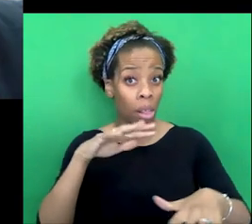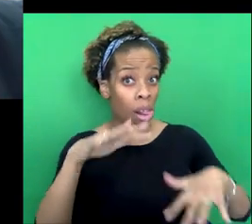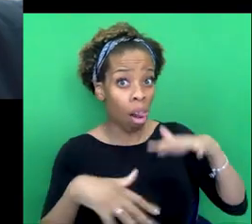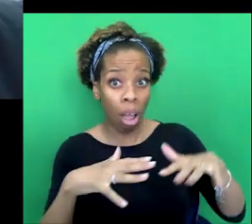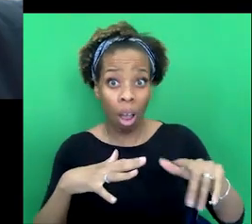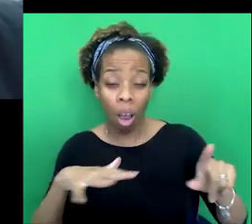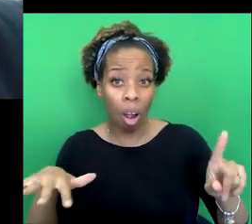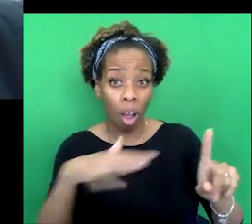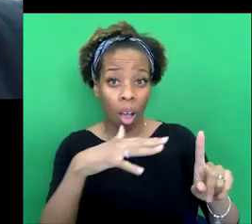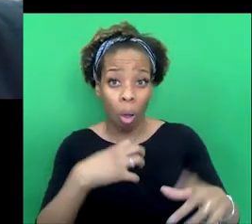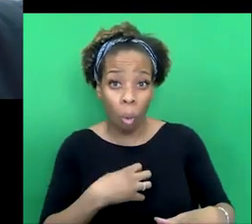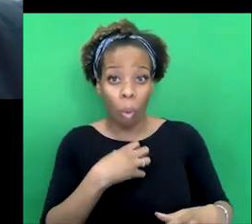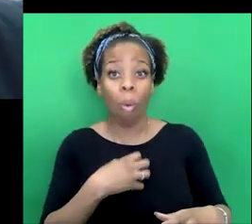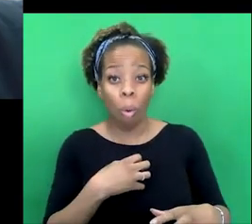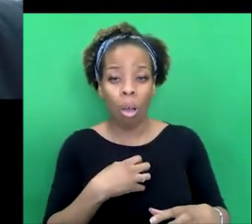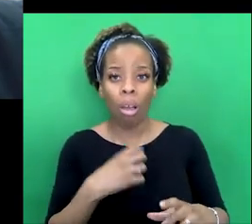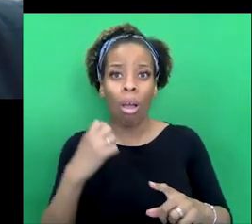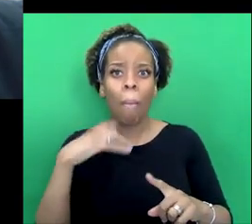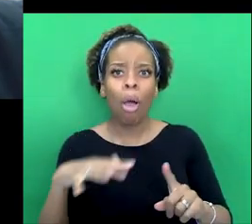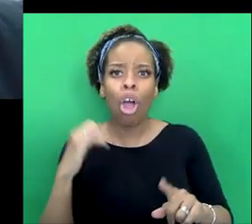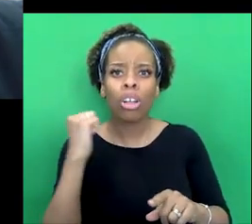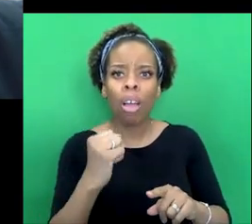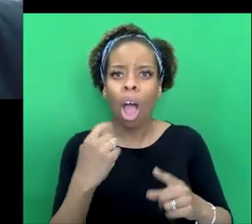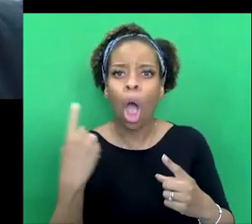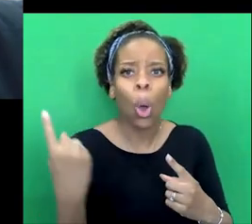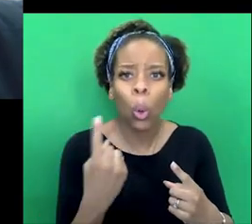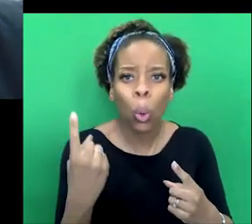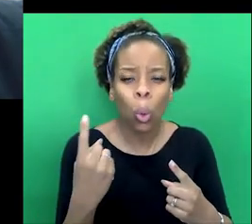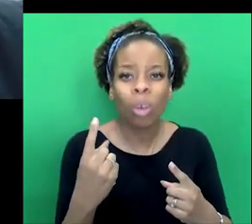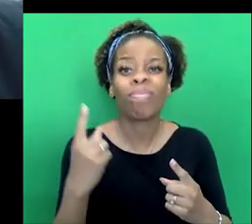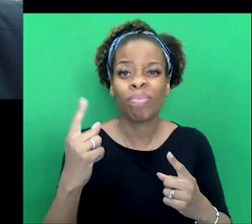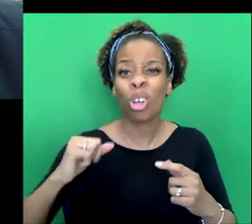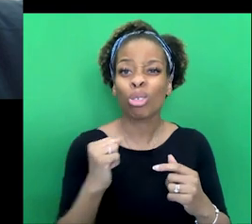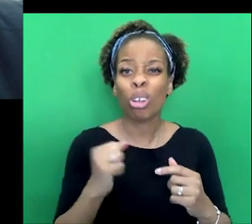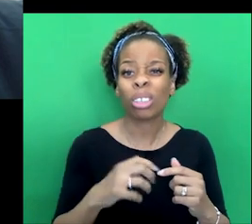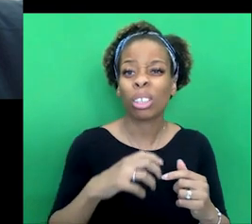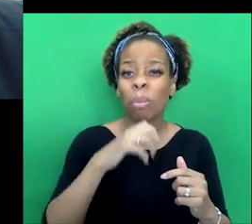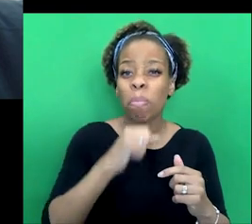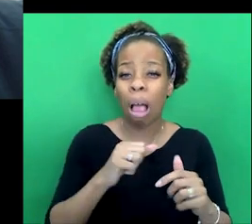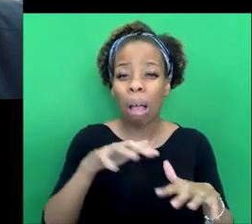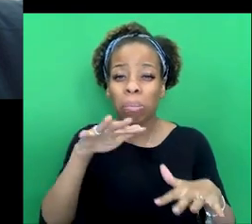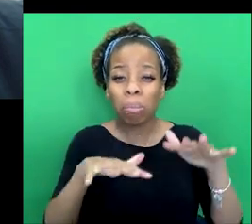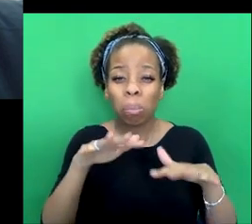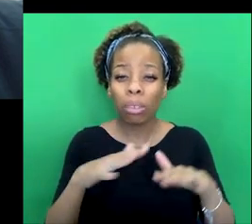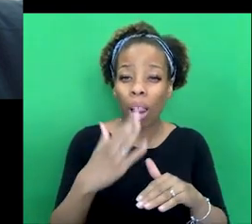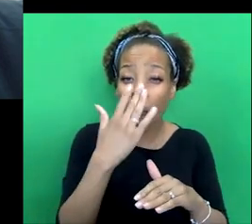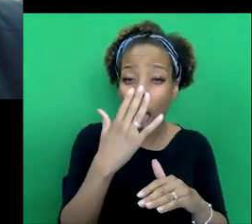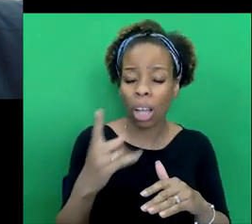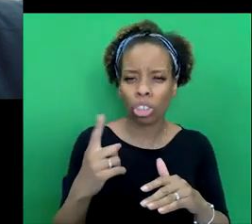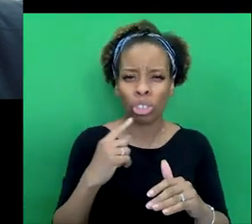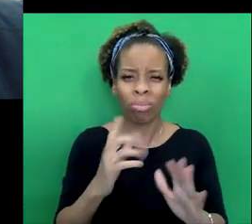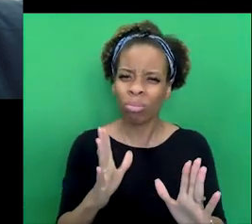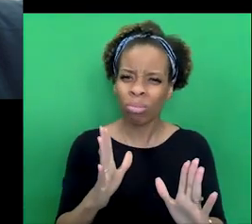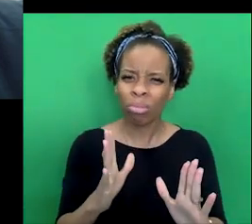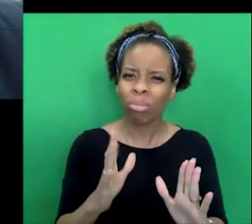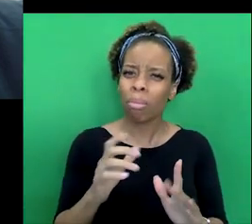horrible murder committed by a frustrated middle-aged Scotsman who'd grown tired, oh so very tired, of being dominated